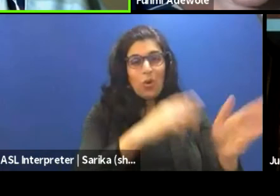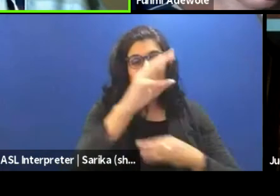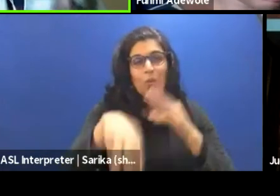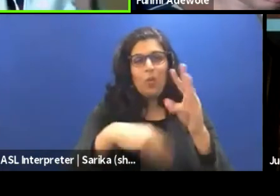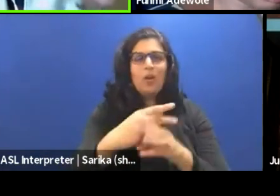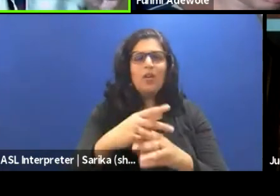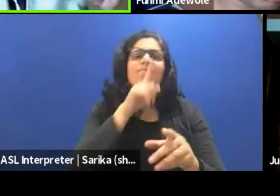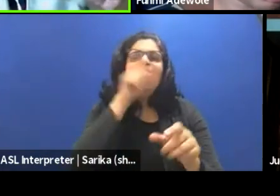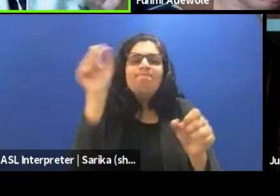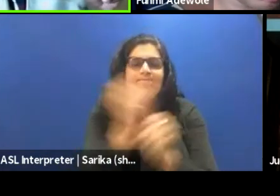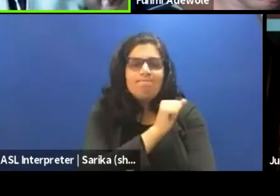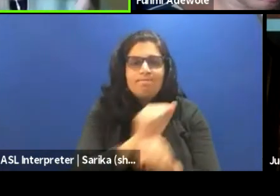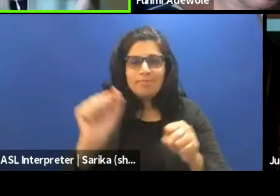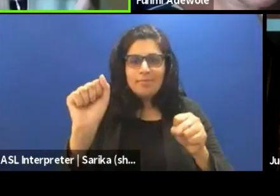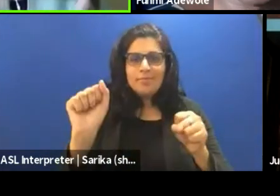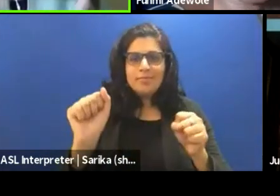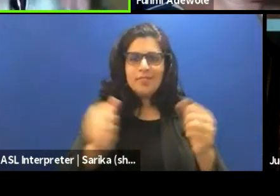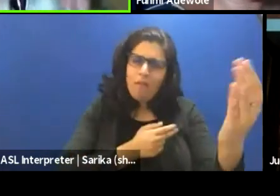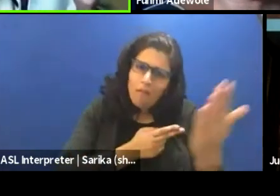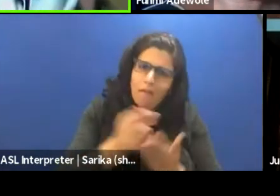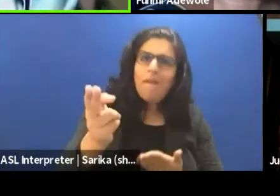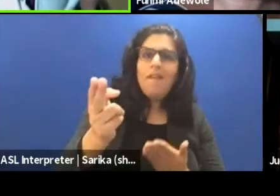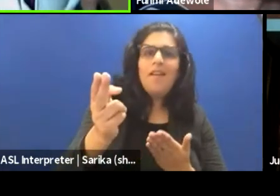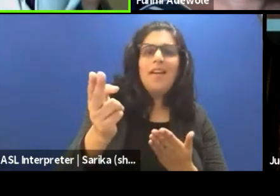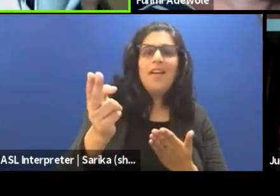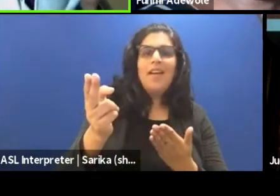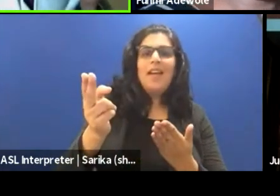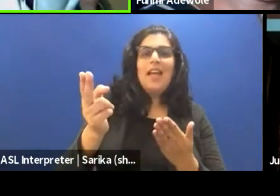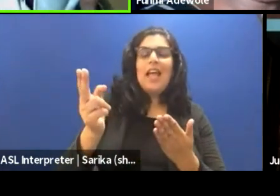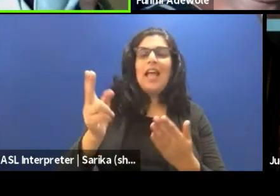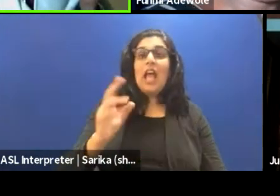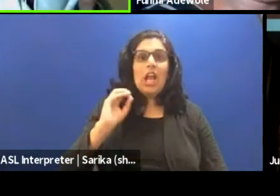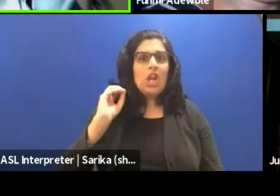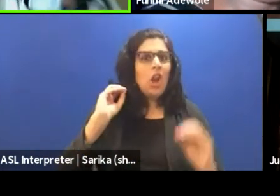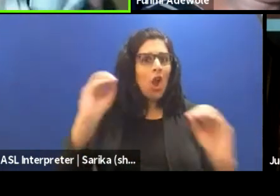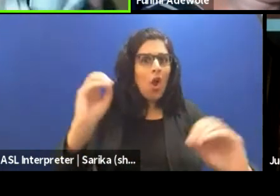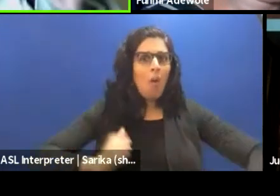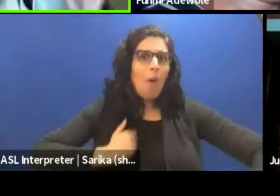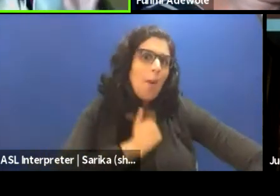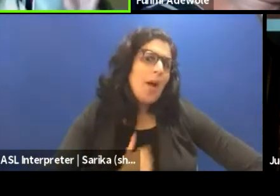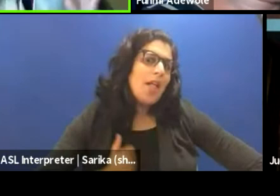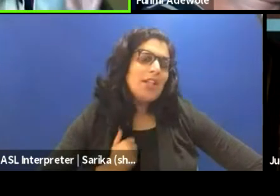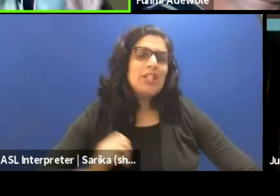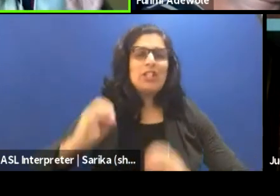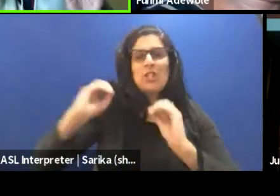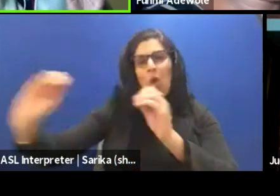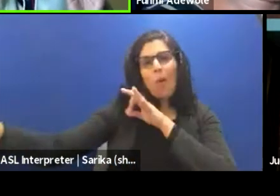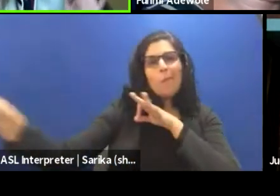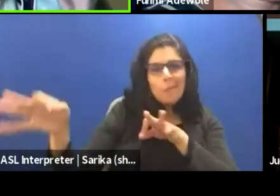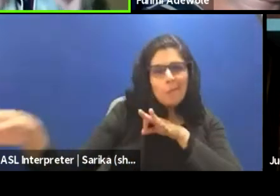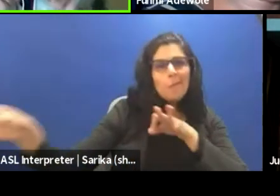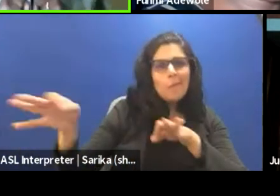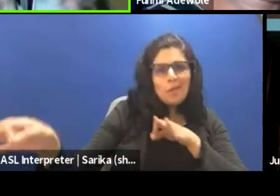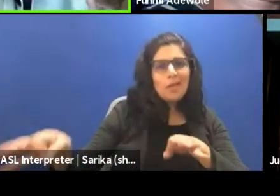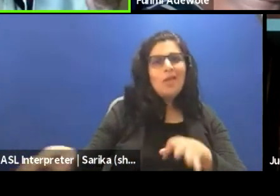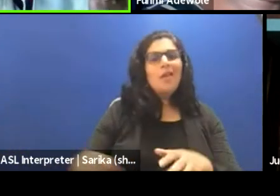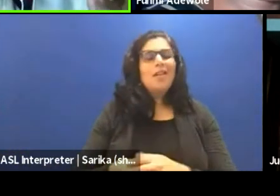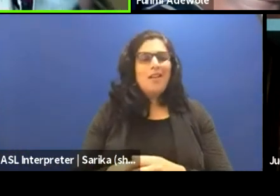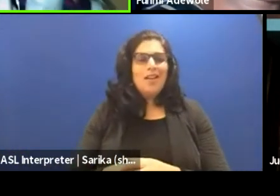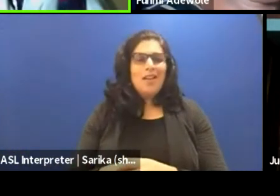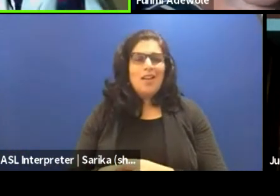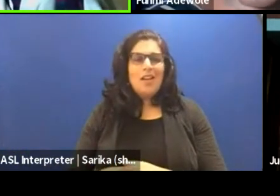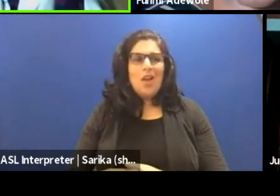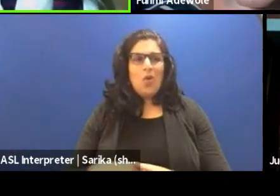authentic self without what Jude said, without apologizing, without explaining. We take it with